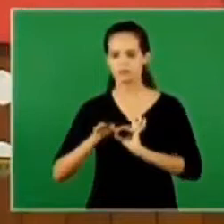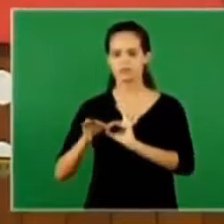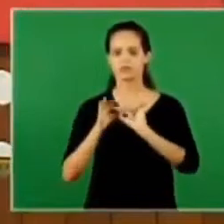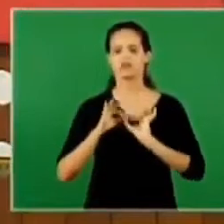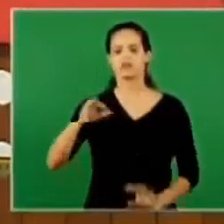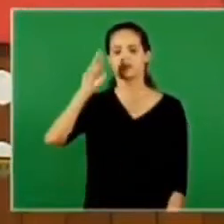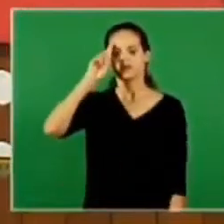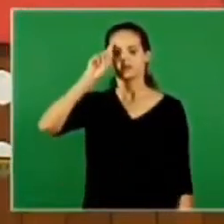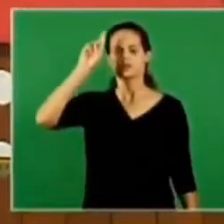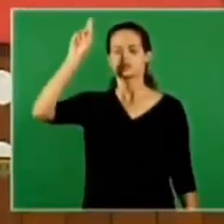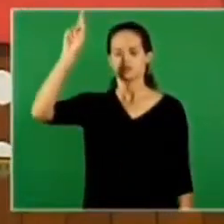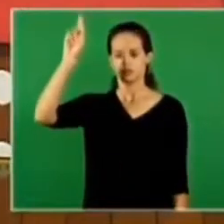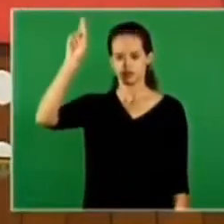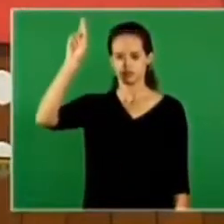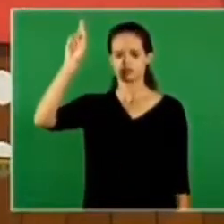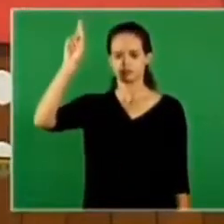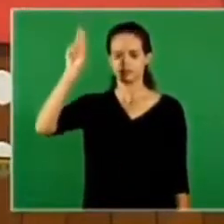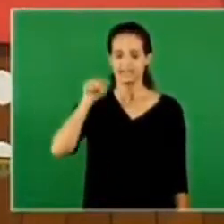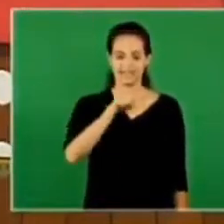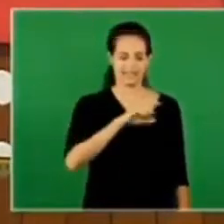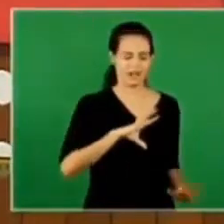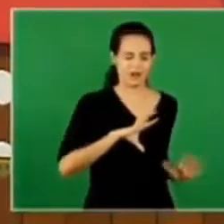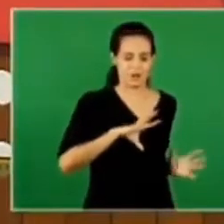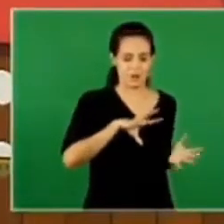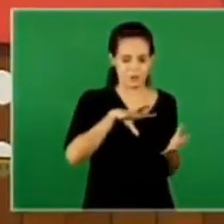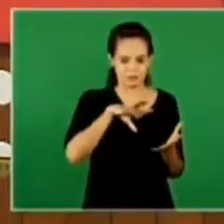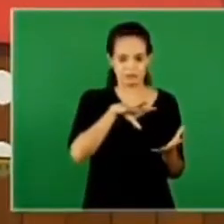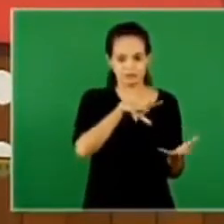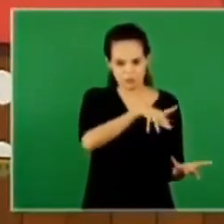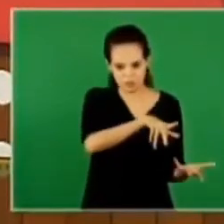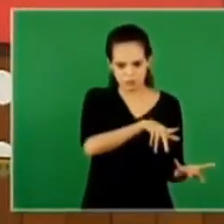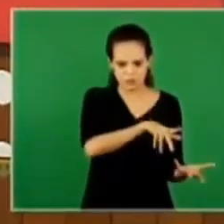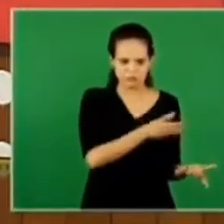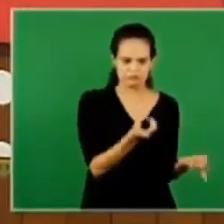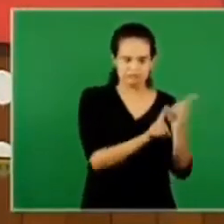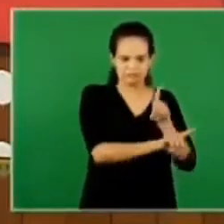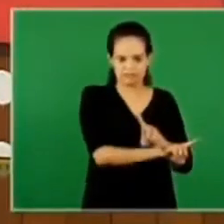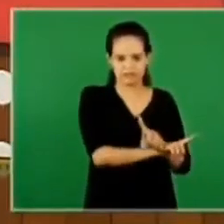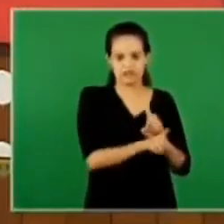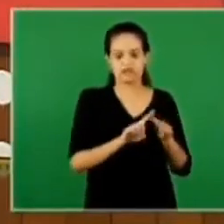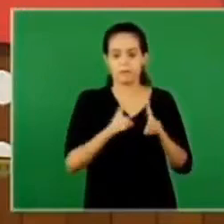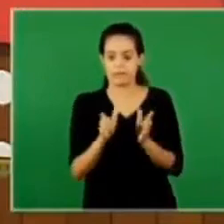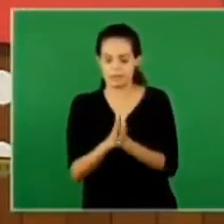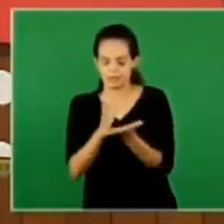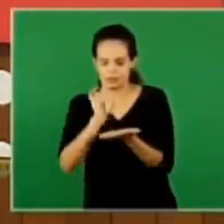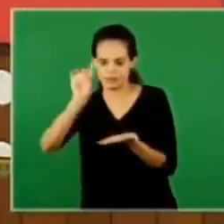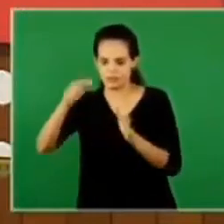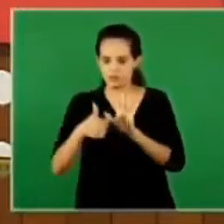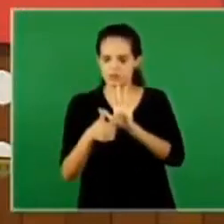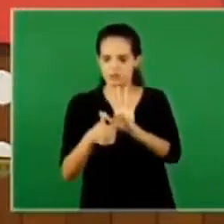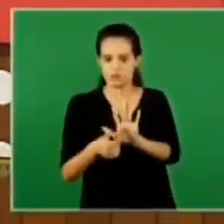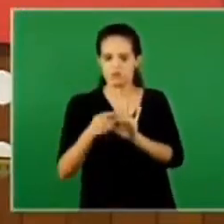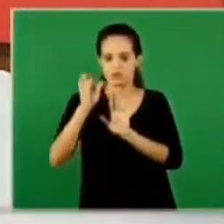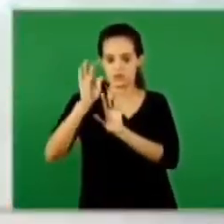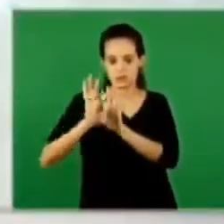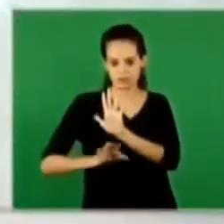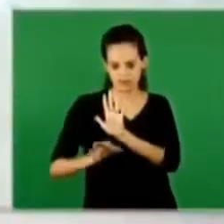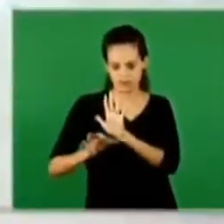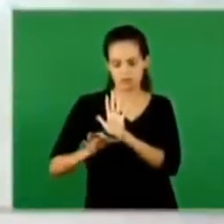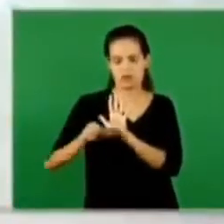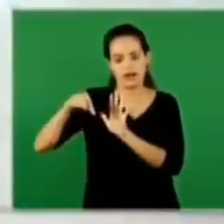remaining fellowship the patterns and biblical principles the bible speaks about